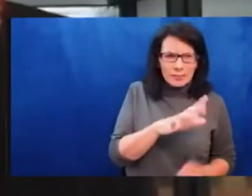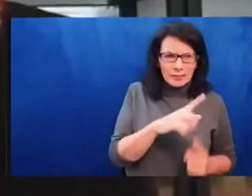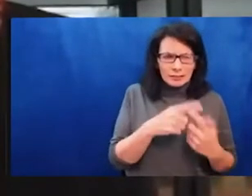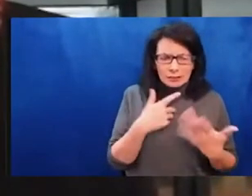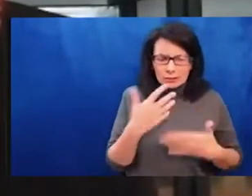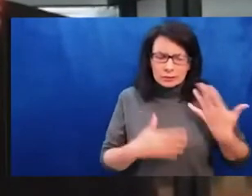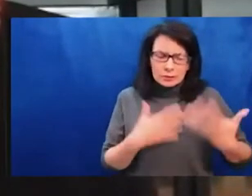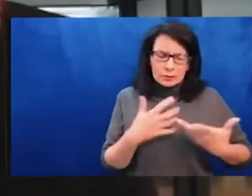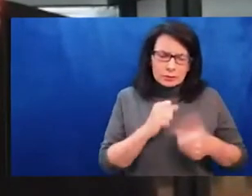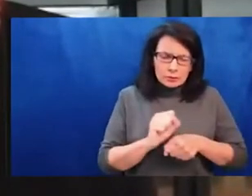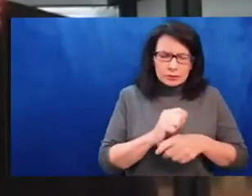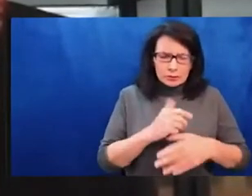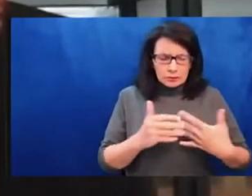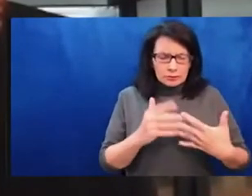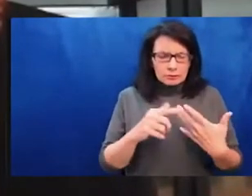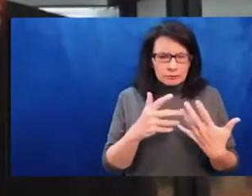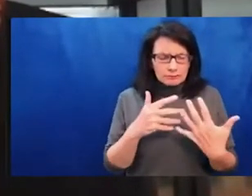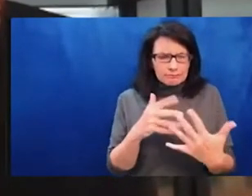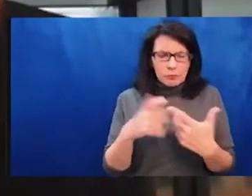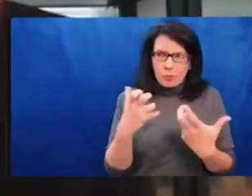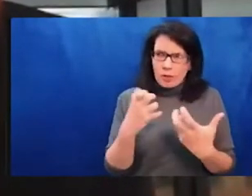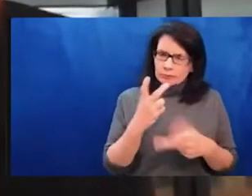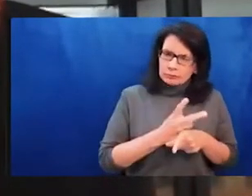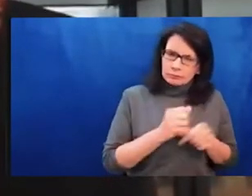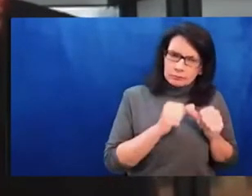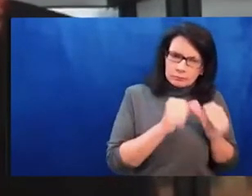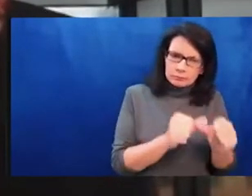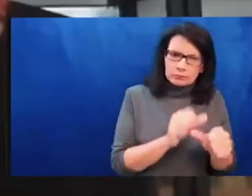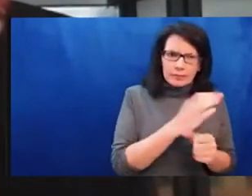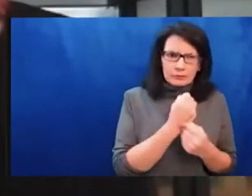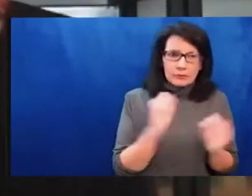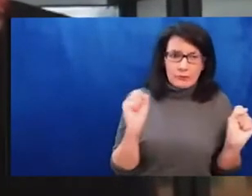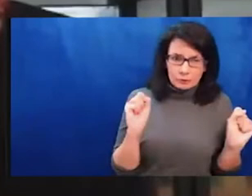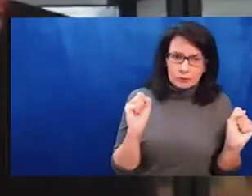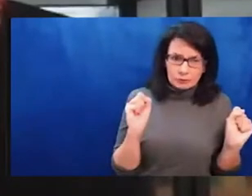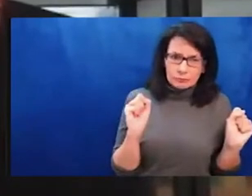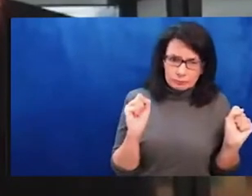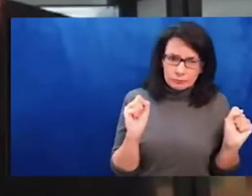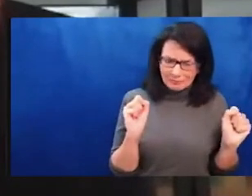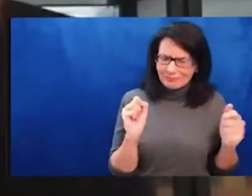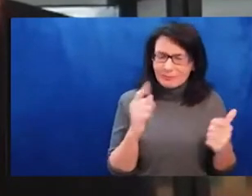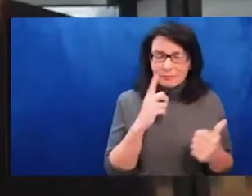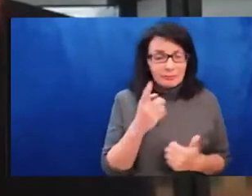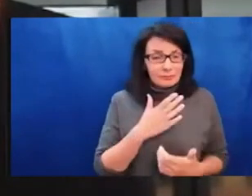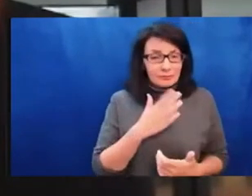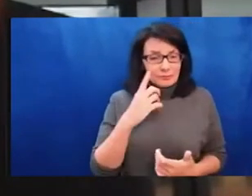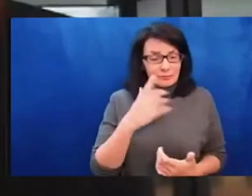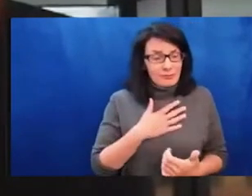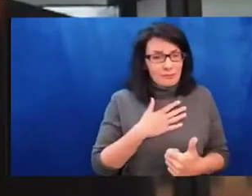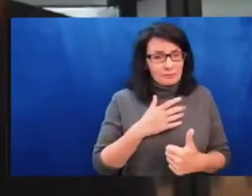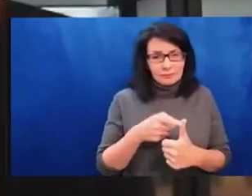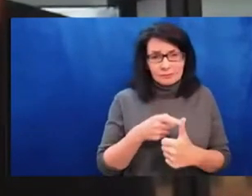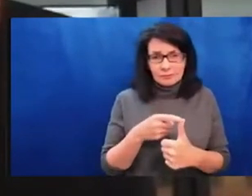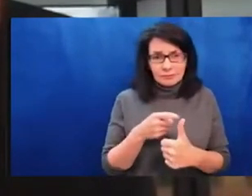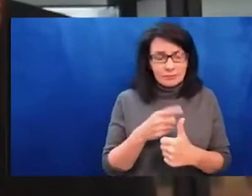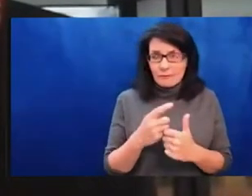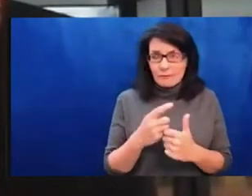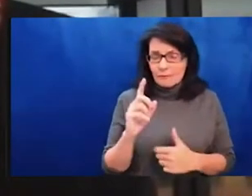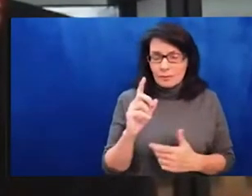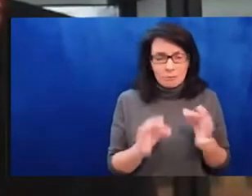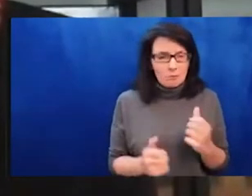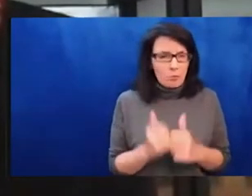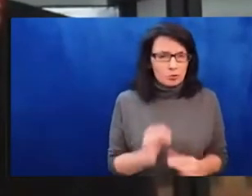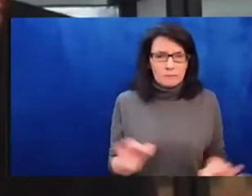and, and not there, there are needs not only in expression, but also in, political action, right. Um, in order to